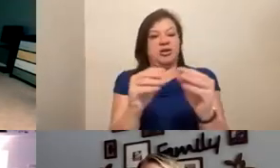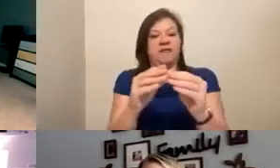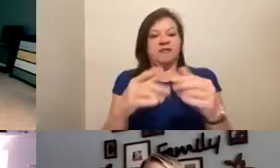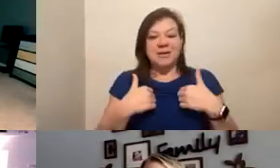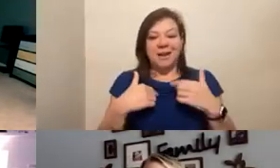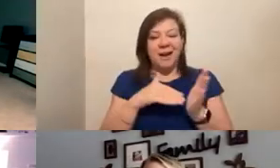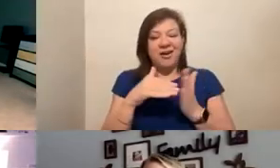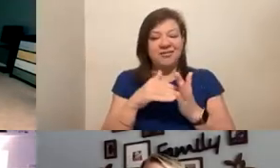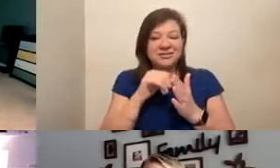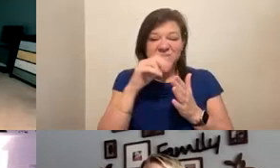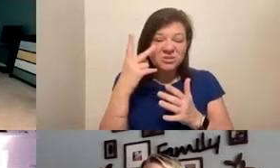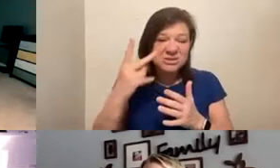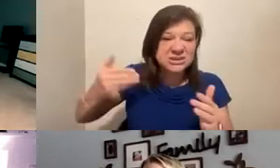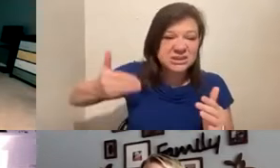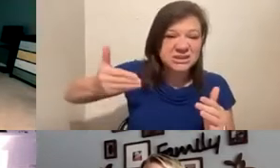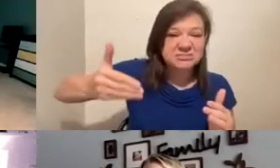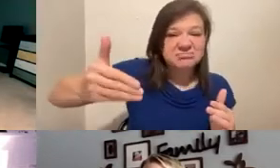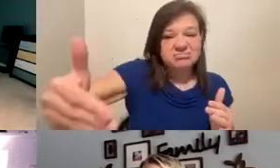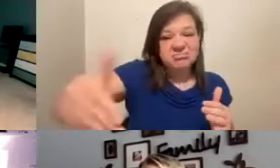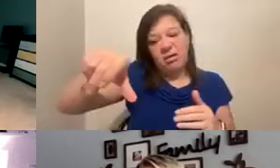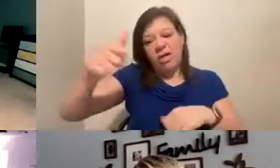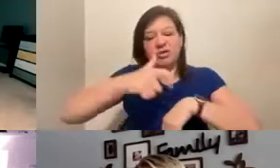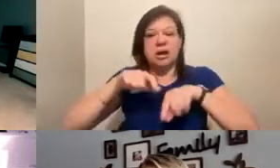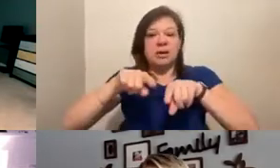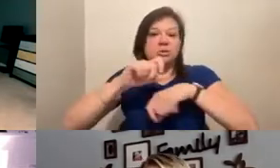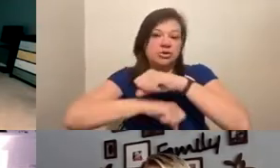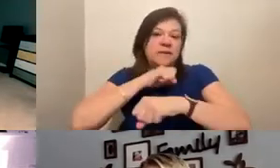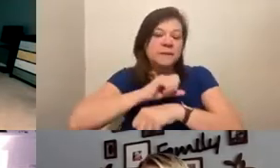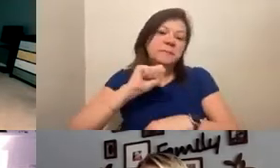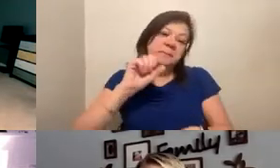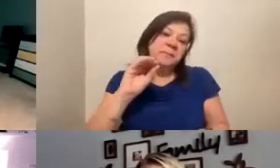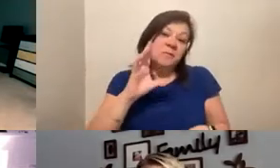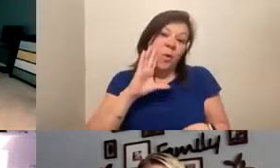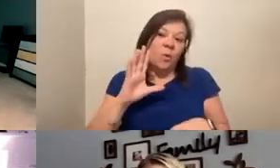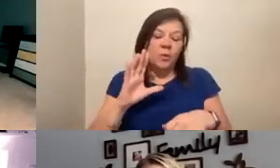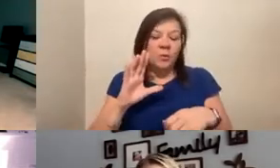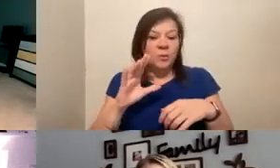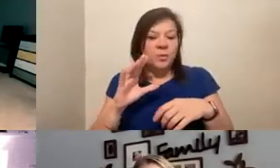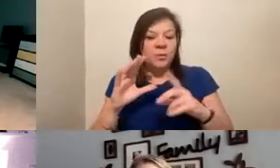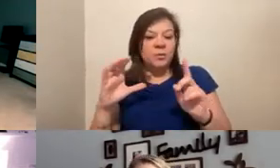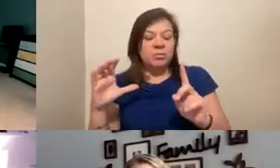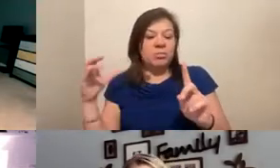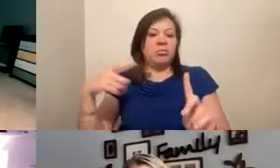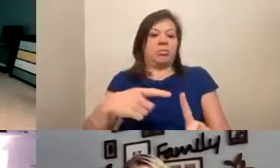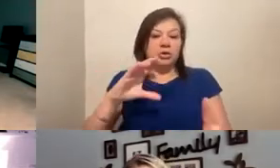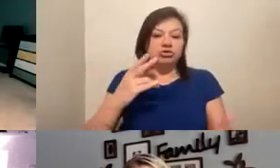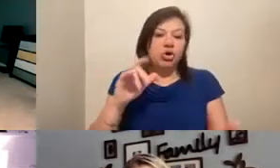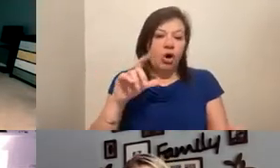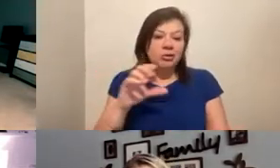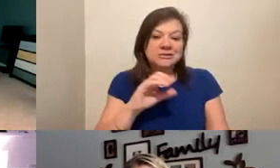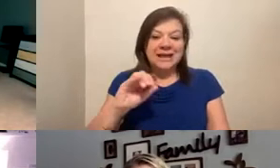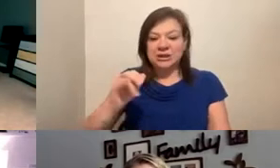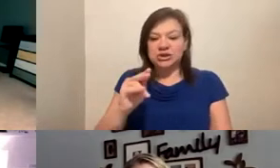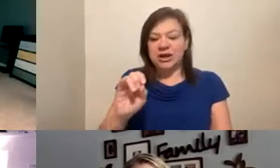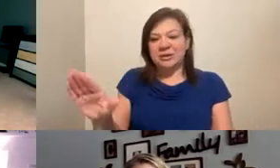don't necessarily get to see in person at any other time of year. So again, coming back to what Charles and Jamie have said, that